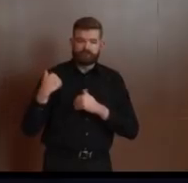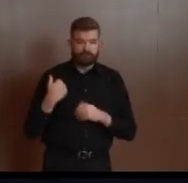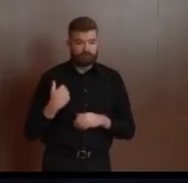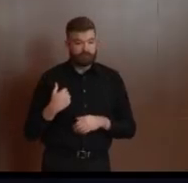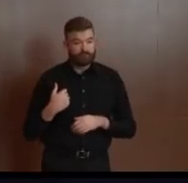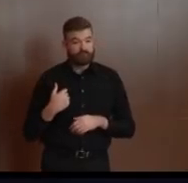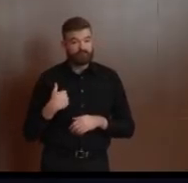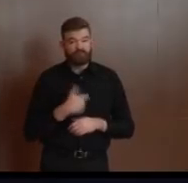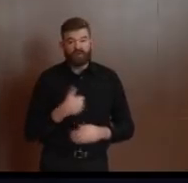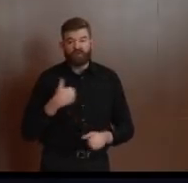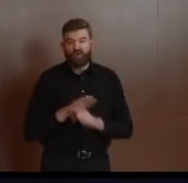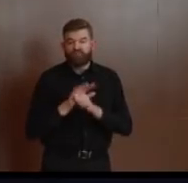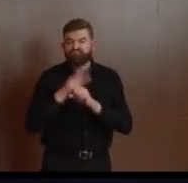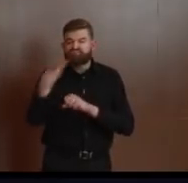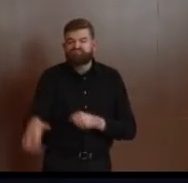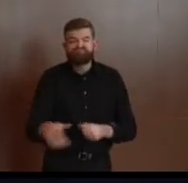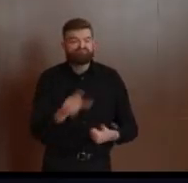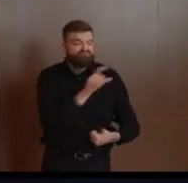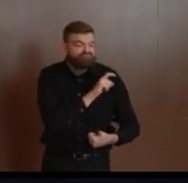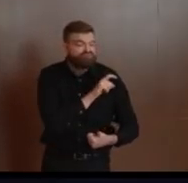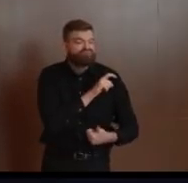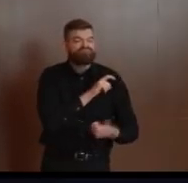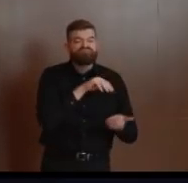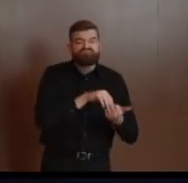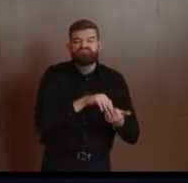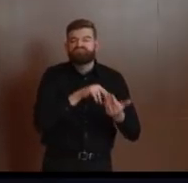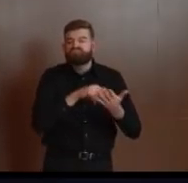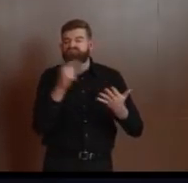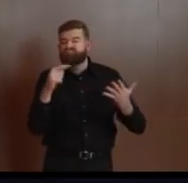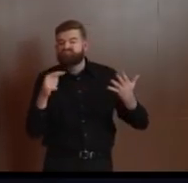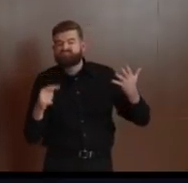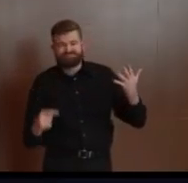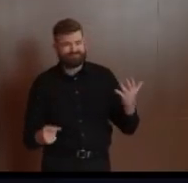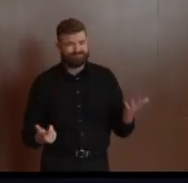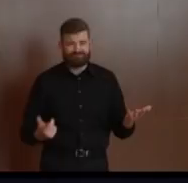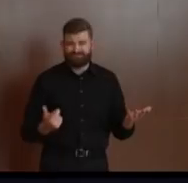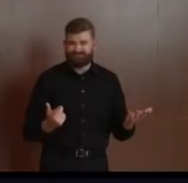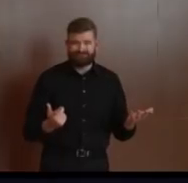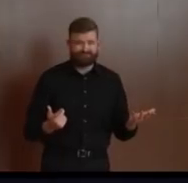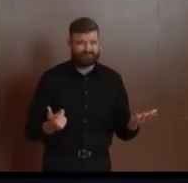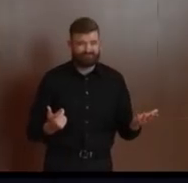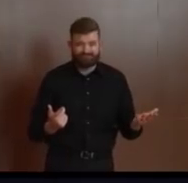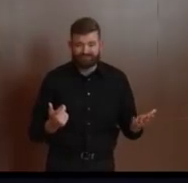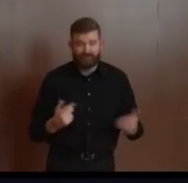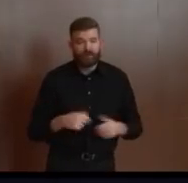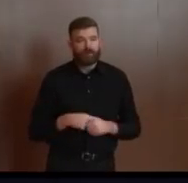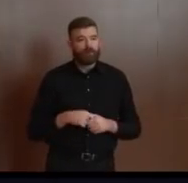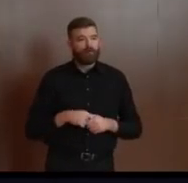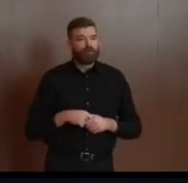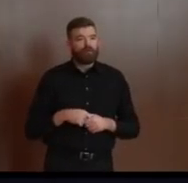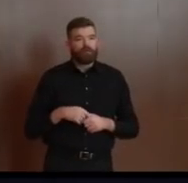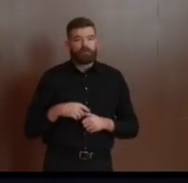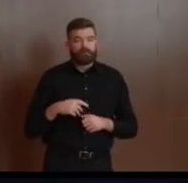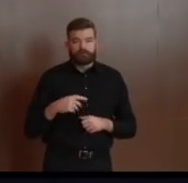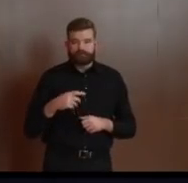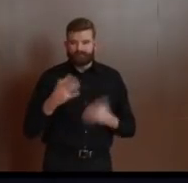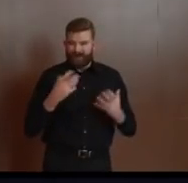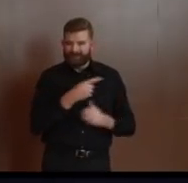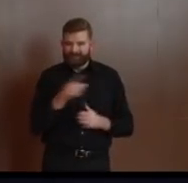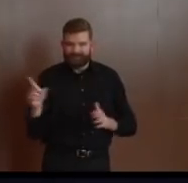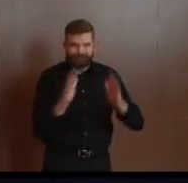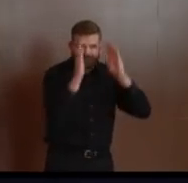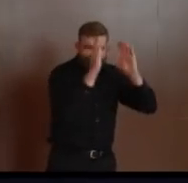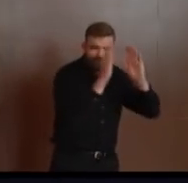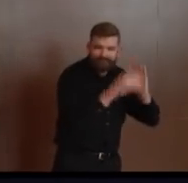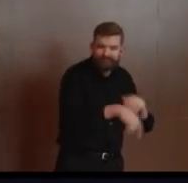enforcement agencies trying to balance shifts, so in case they do have employees that are infected, it doesn't spread to a larger